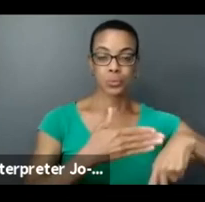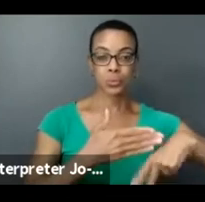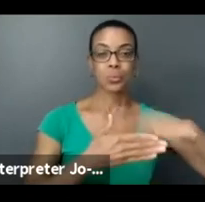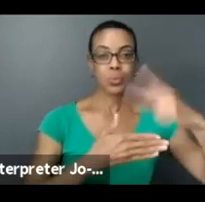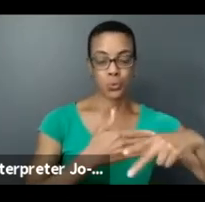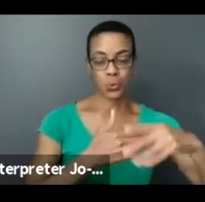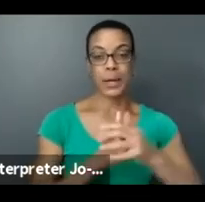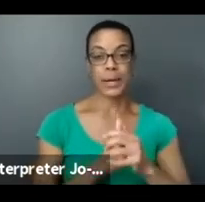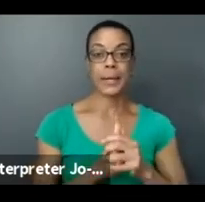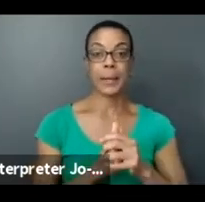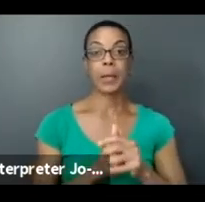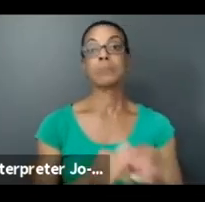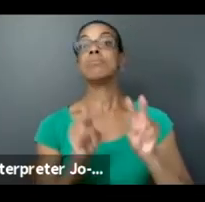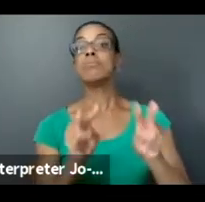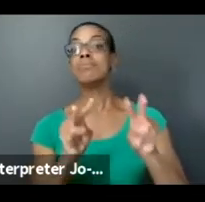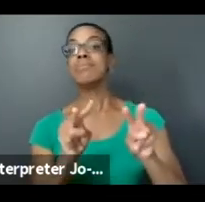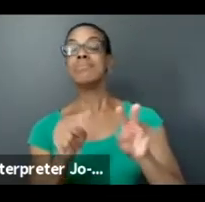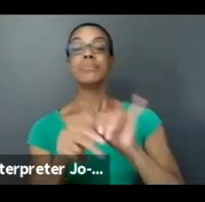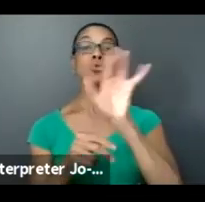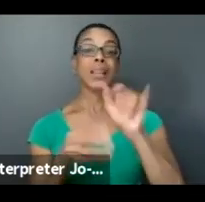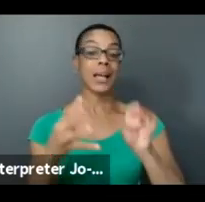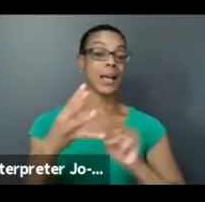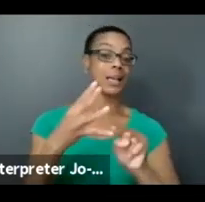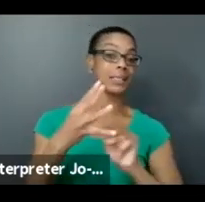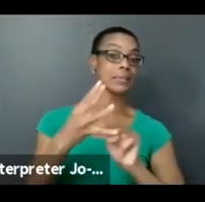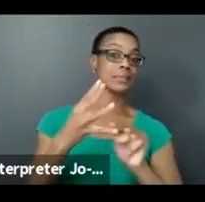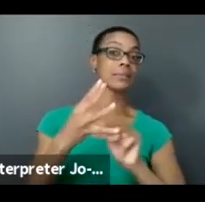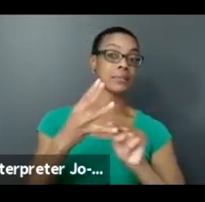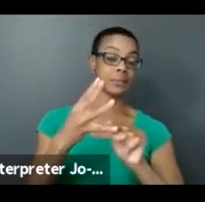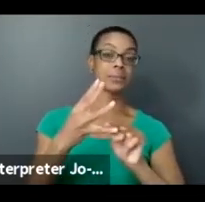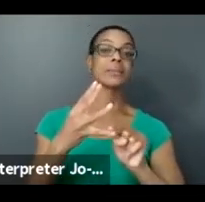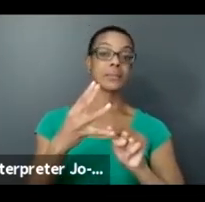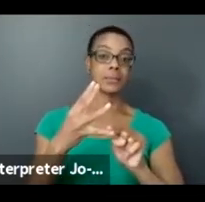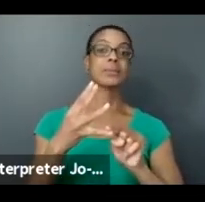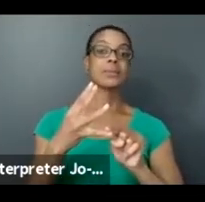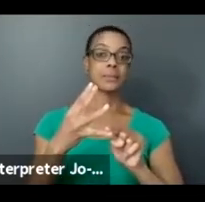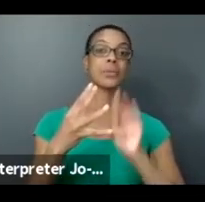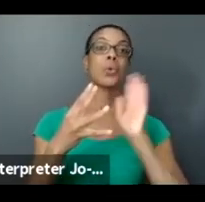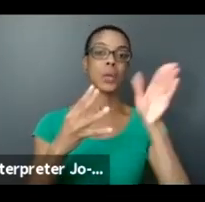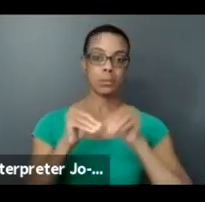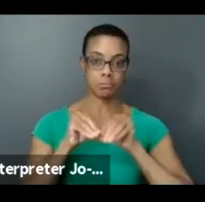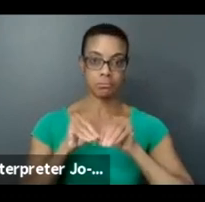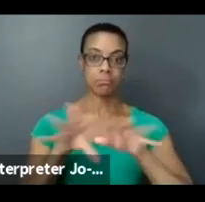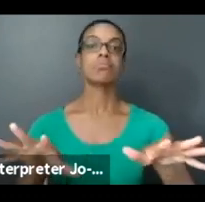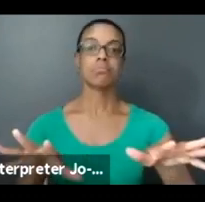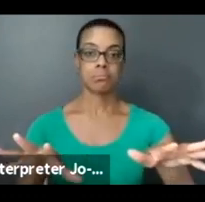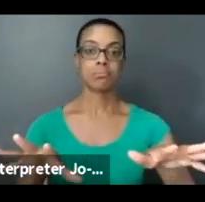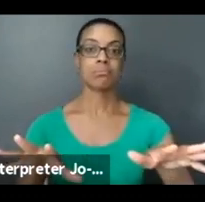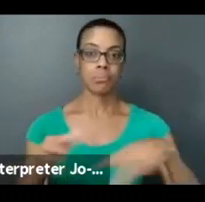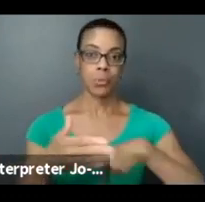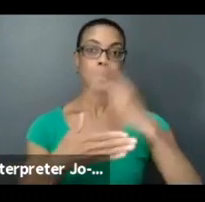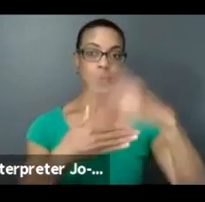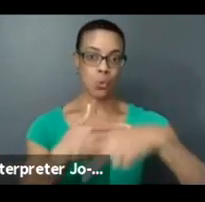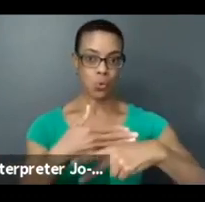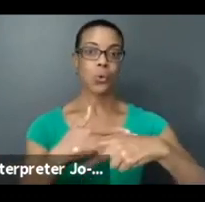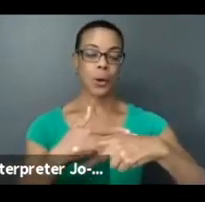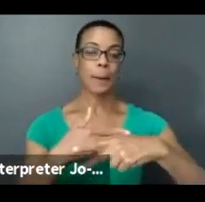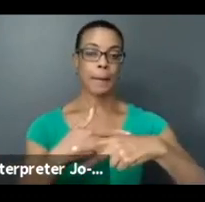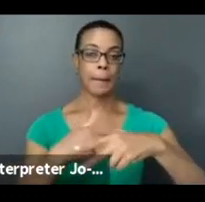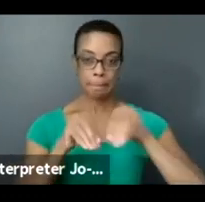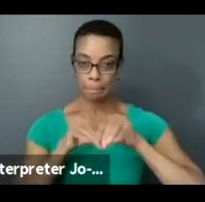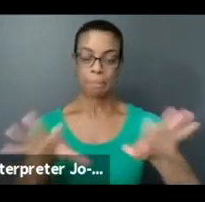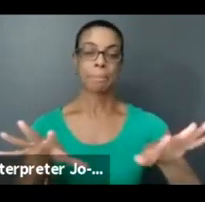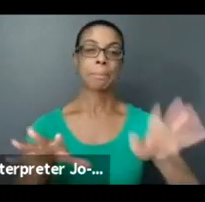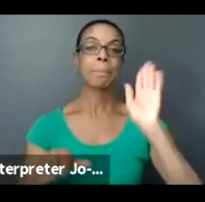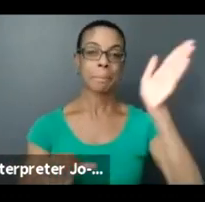for the end of July, where we will be launching this program or when we'll be launching this